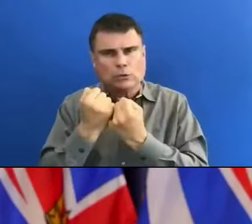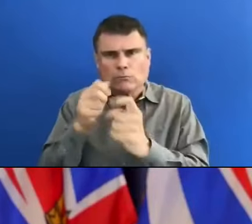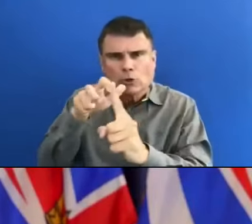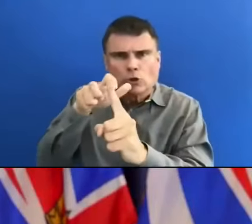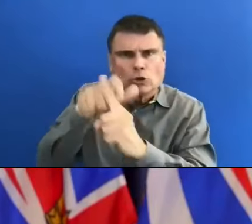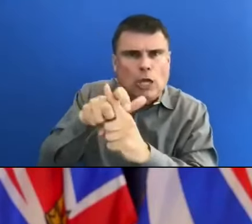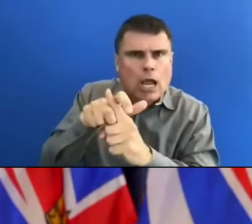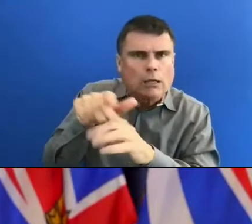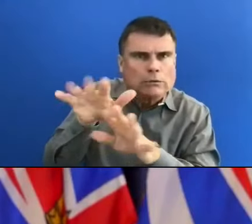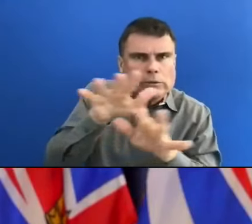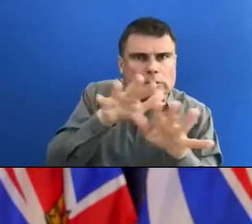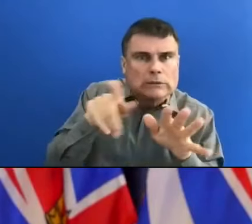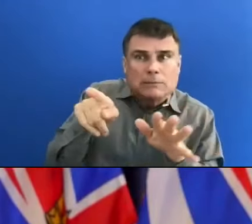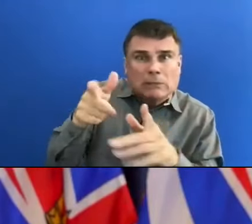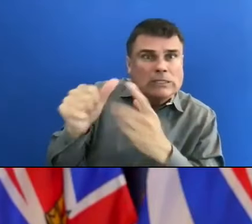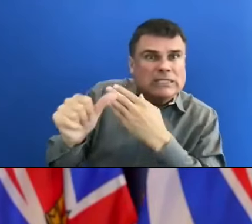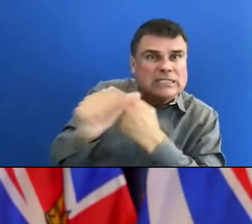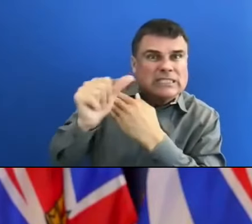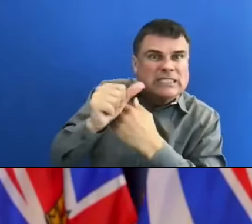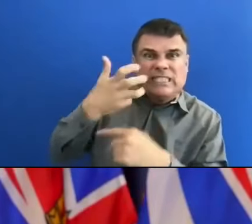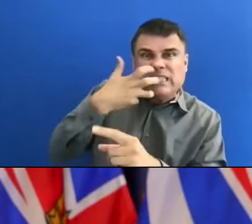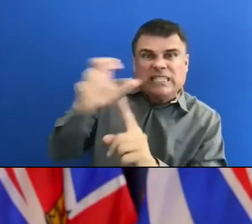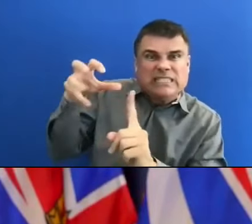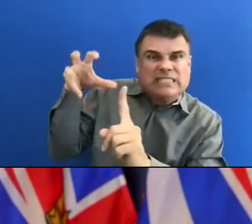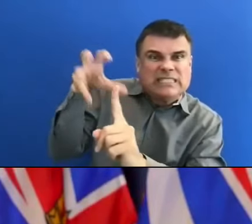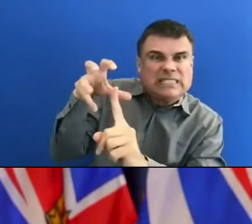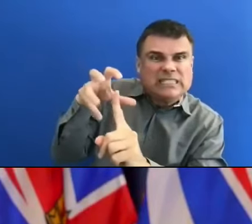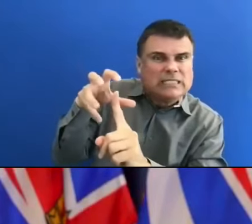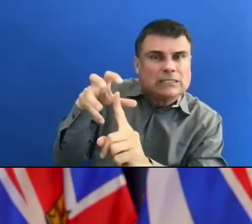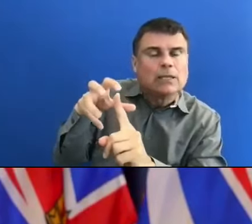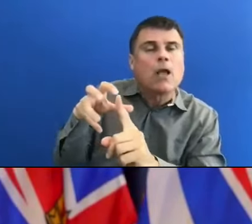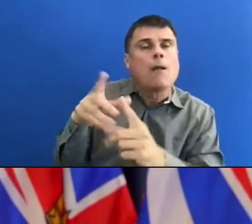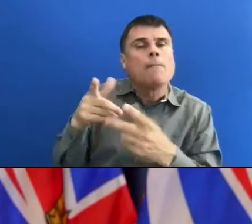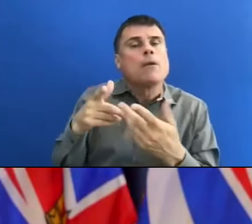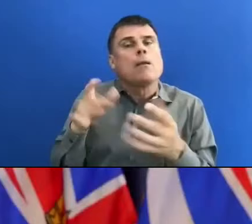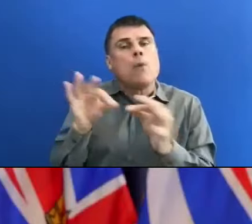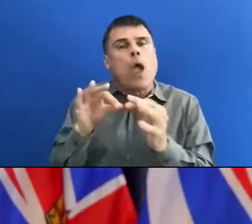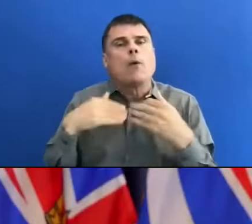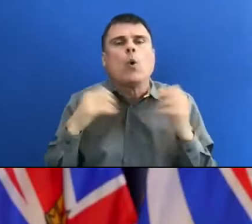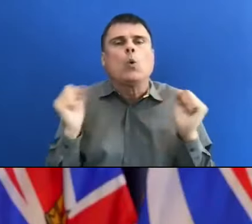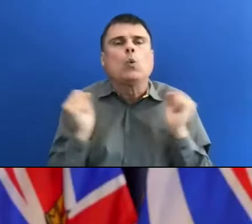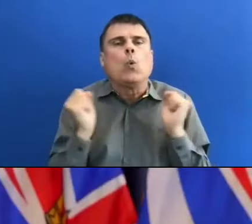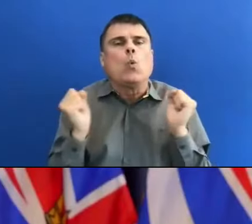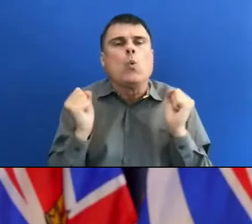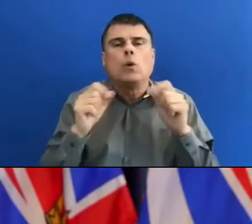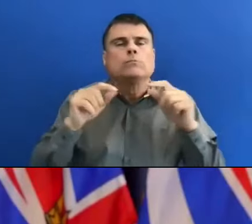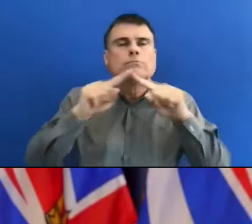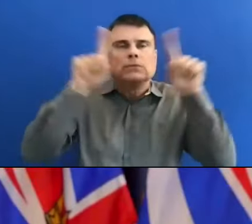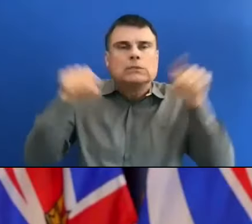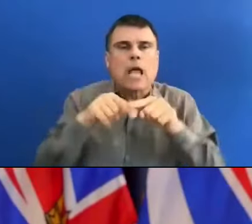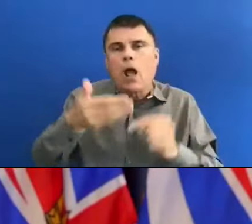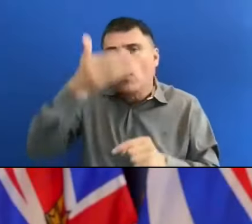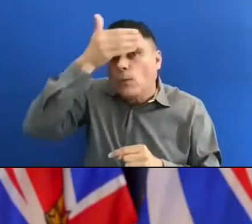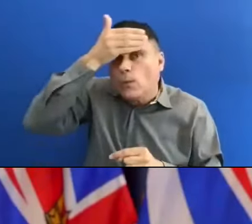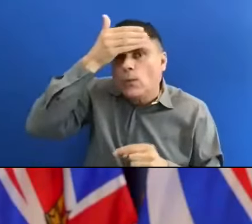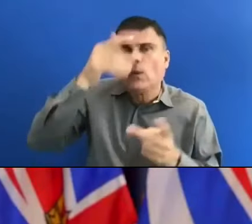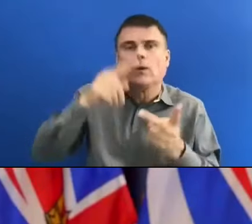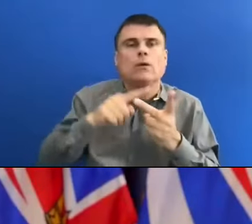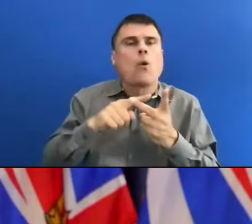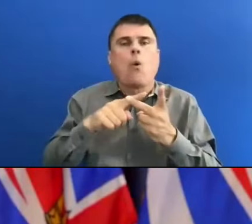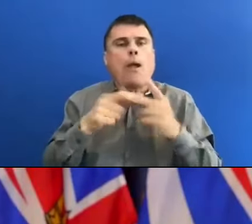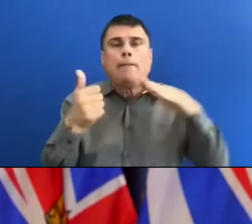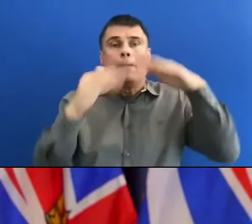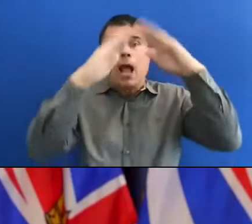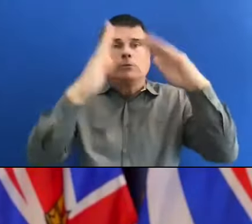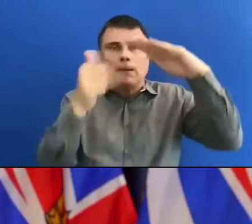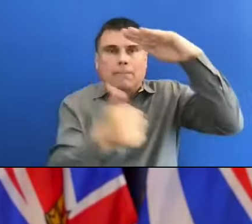Making sure we have cold compresses in the fridge or we're staying in the coolest part of our homes. And making sure that we're taking steps to get